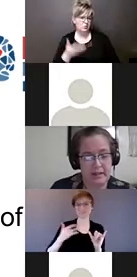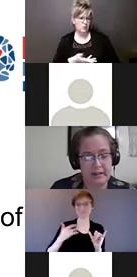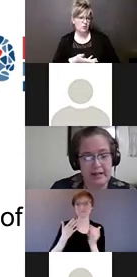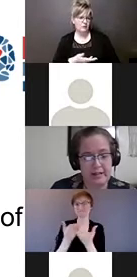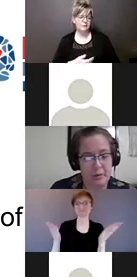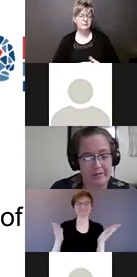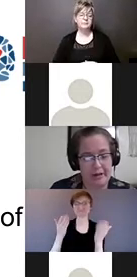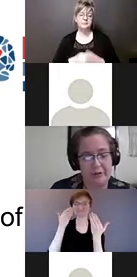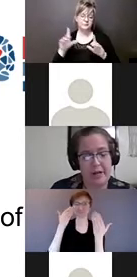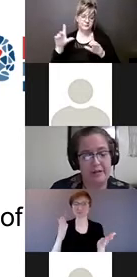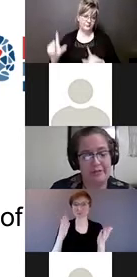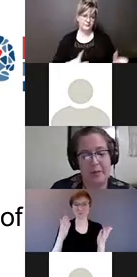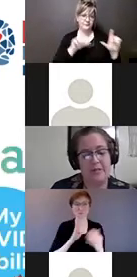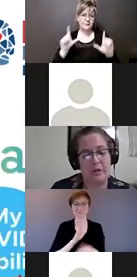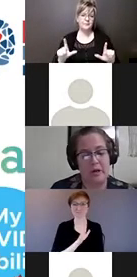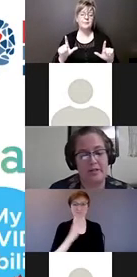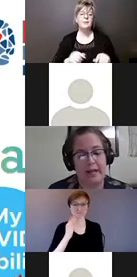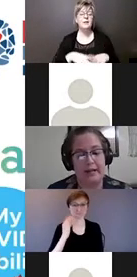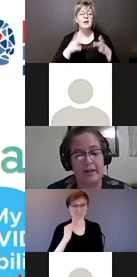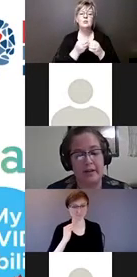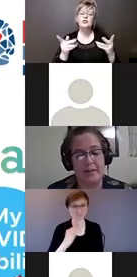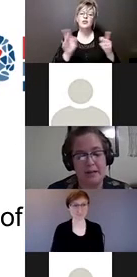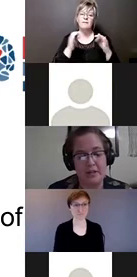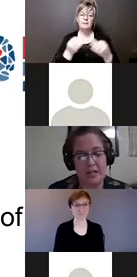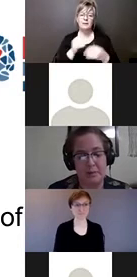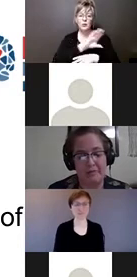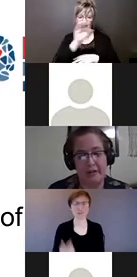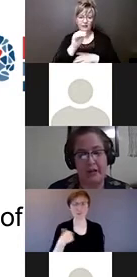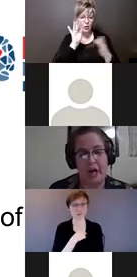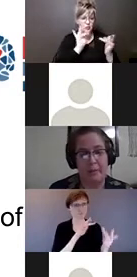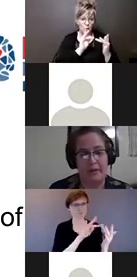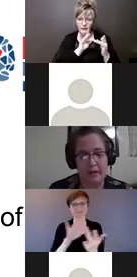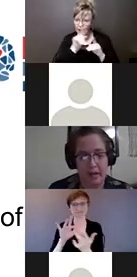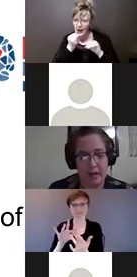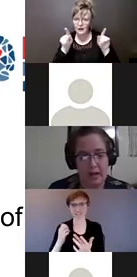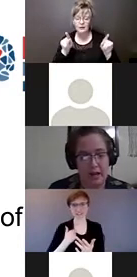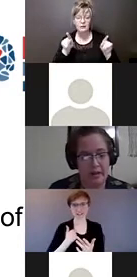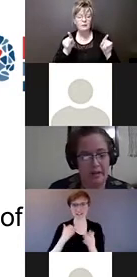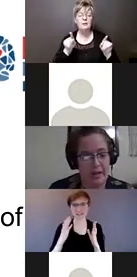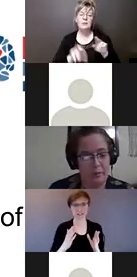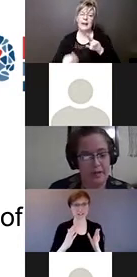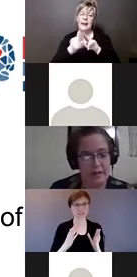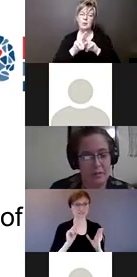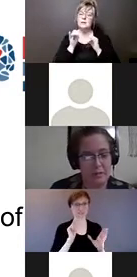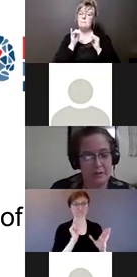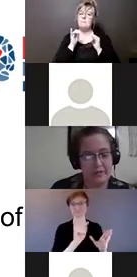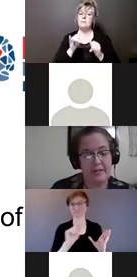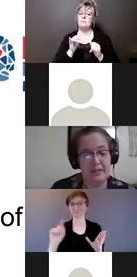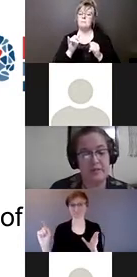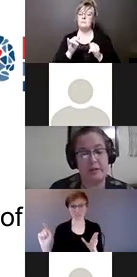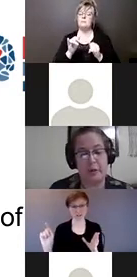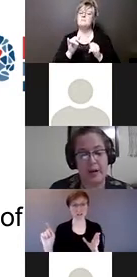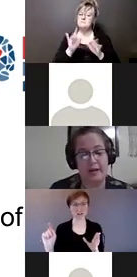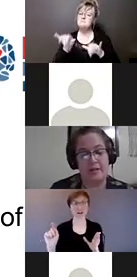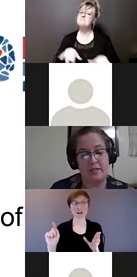In connecting with a variety of families across Canada, the message has been very common. That what has been previously